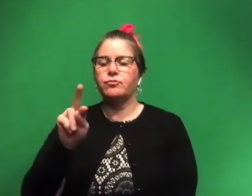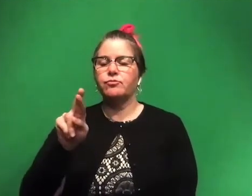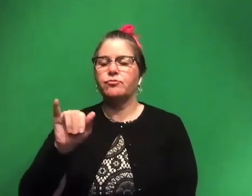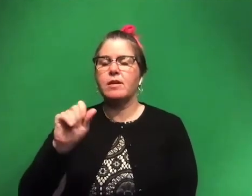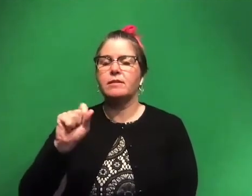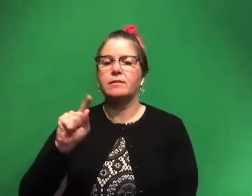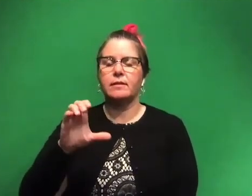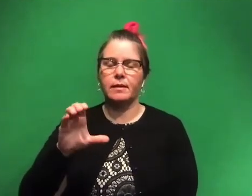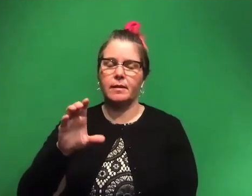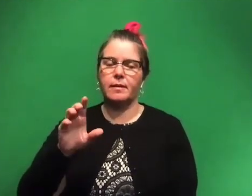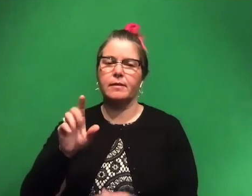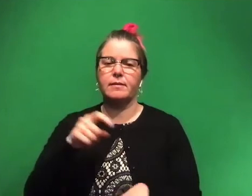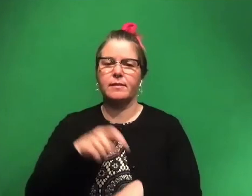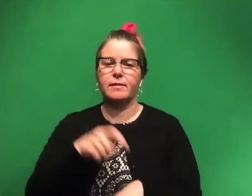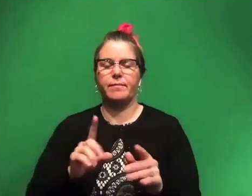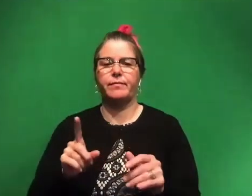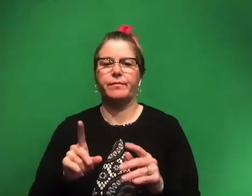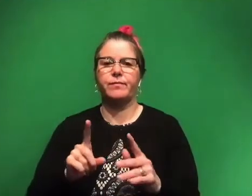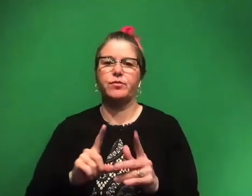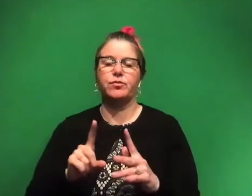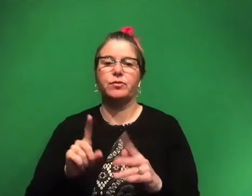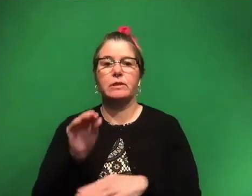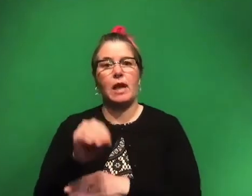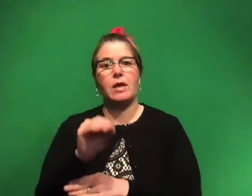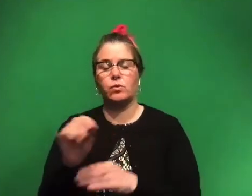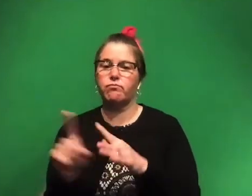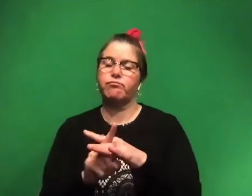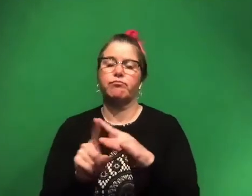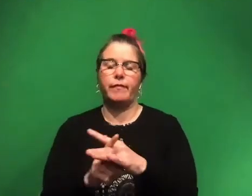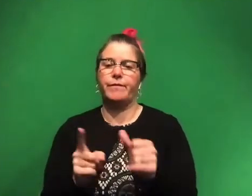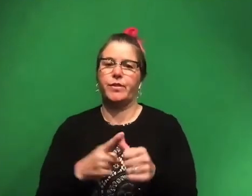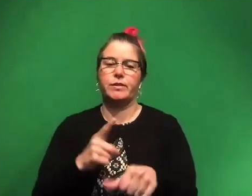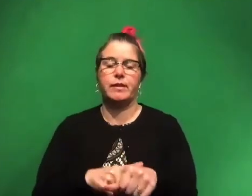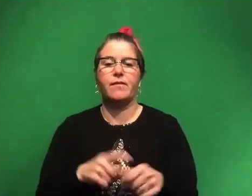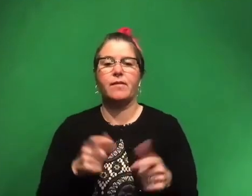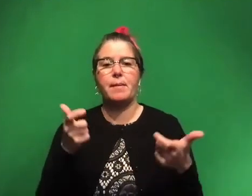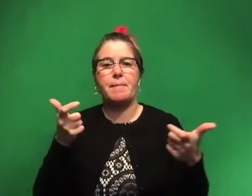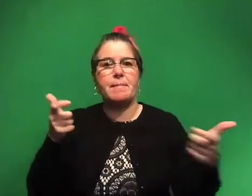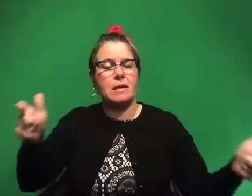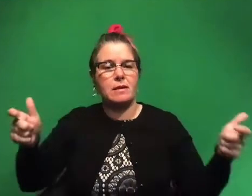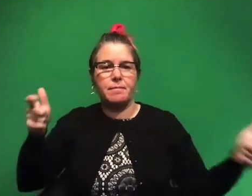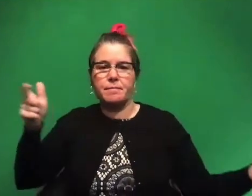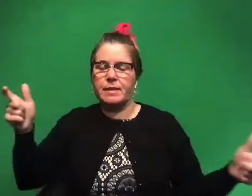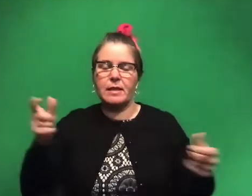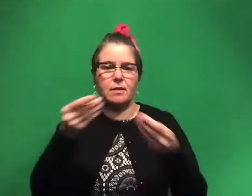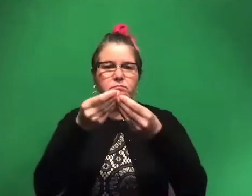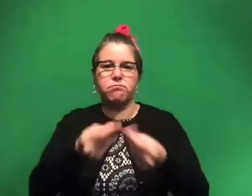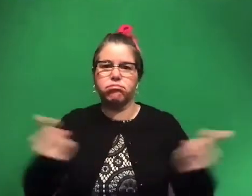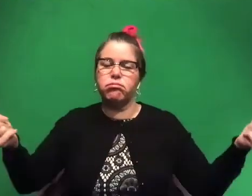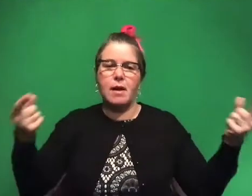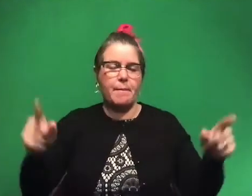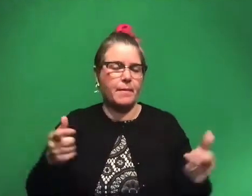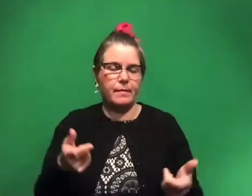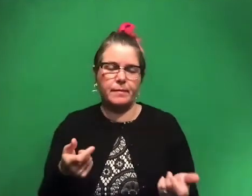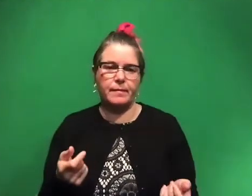when dinosaurs first started becoming a thing. Um, there was a big, big extinction event, actually the biggest,